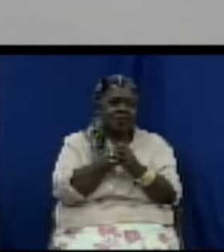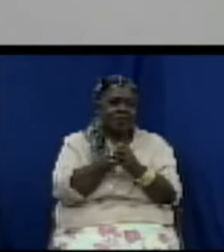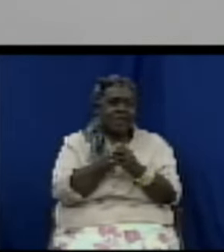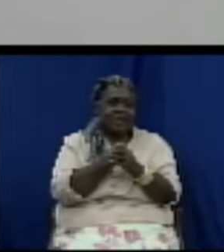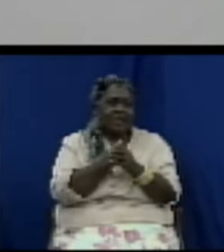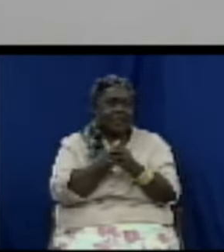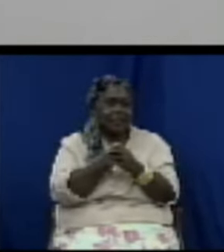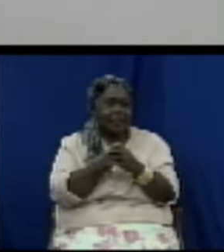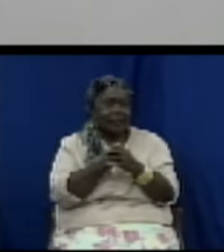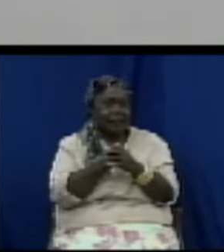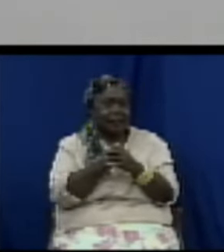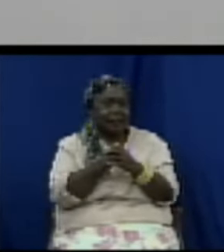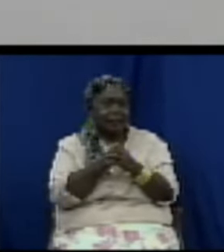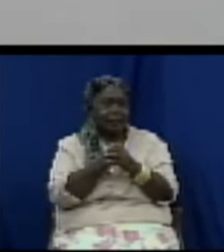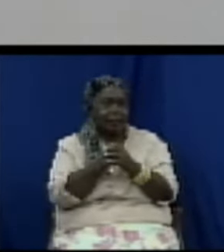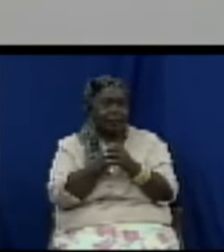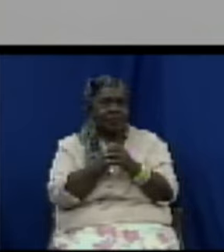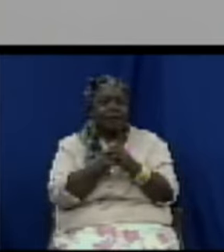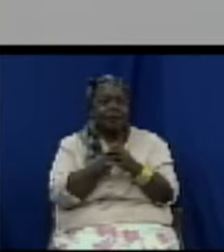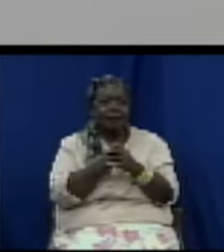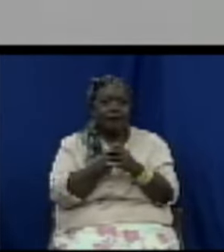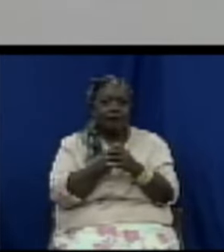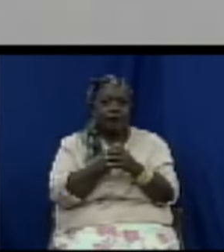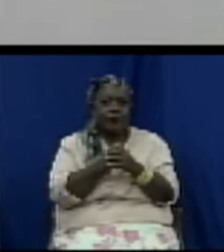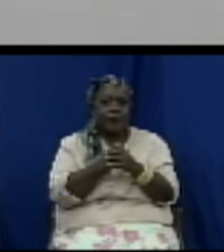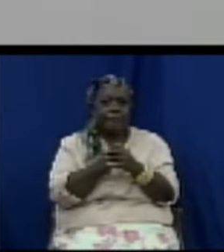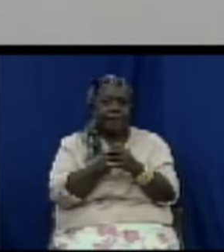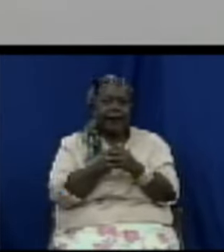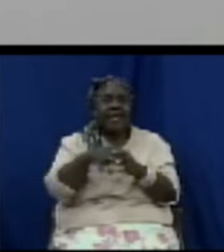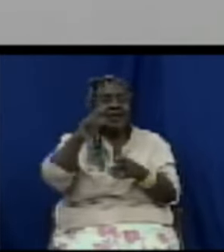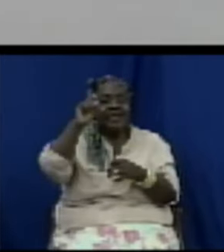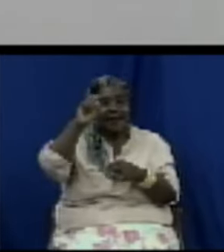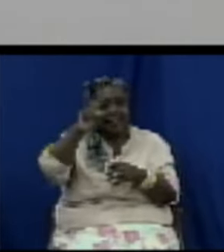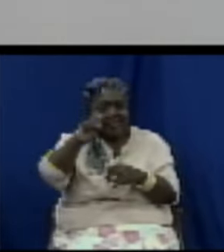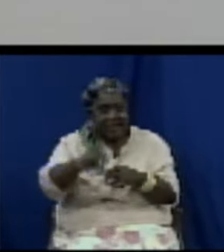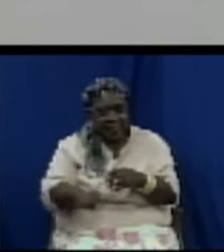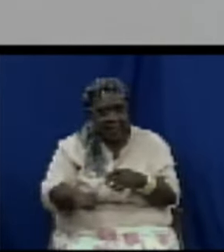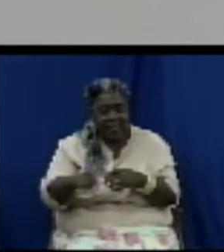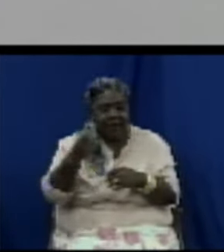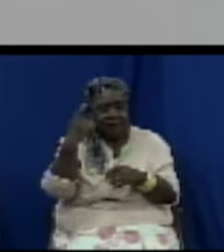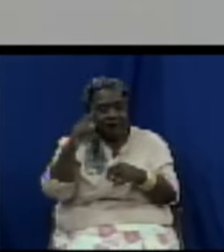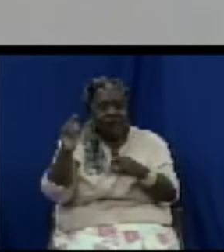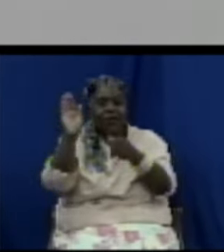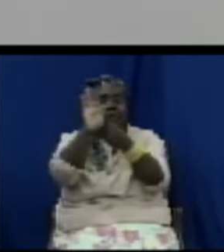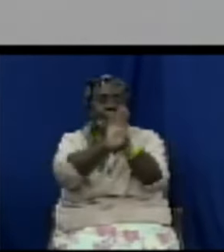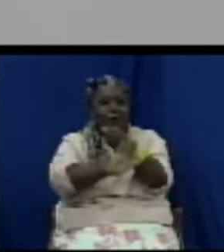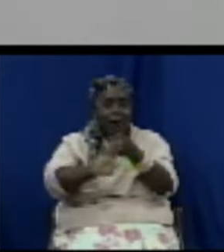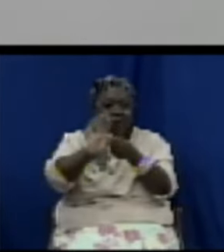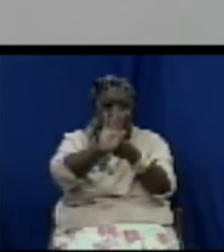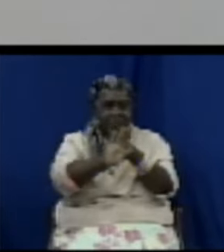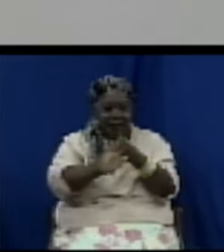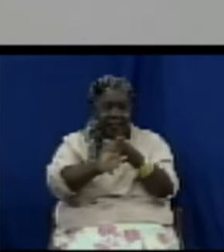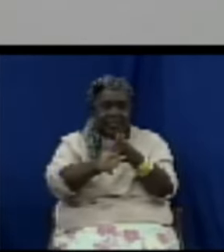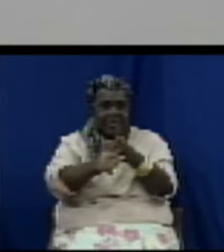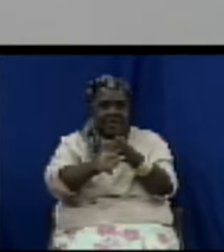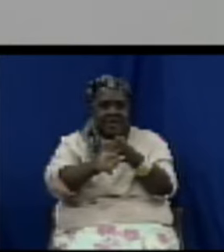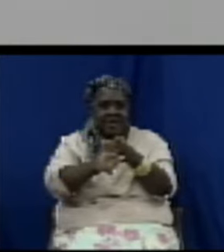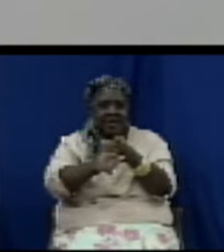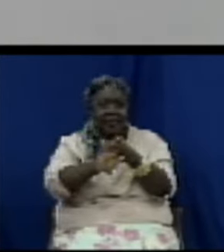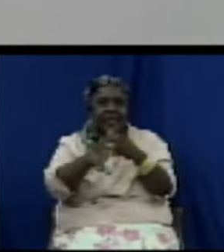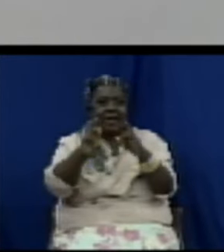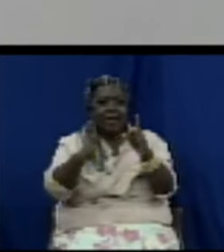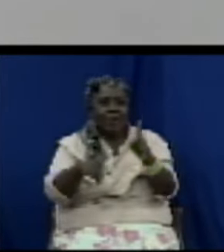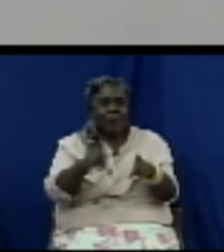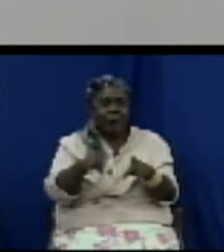to get good fair prices so there is a need for us to protect the consumer and the suppliers again